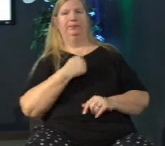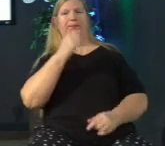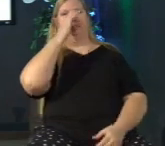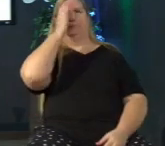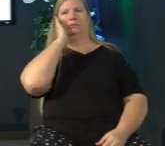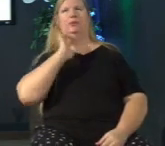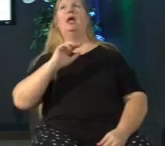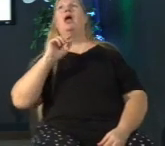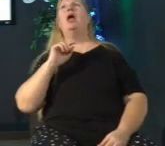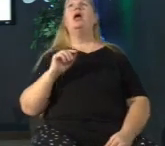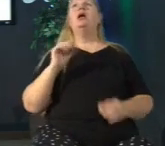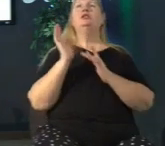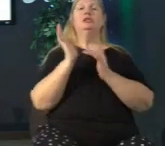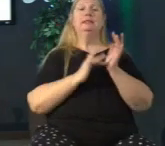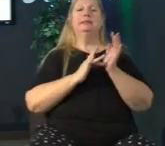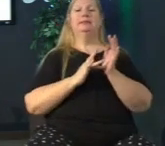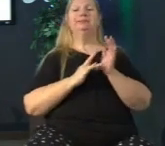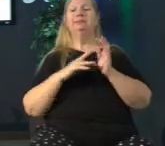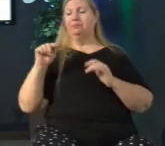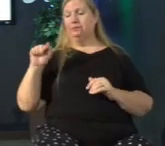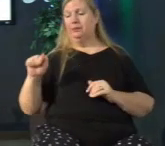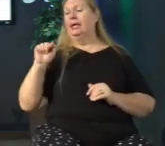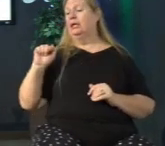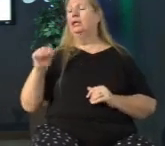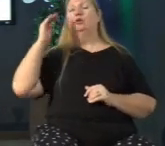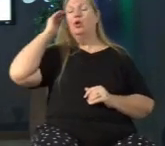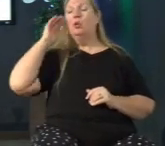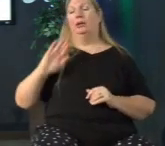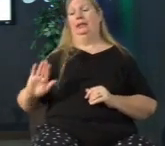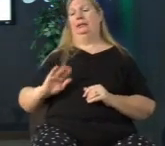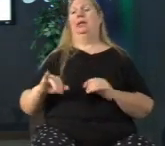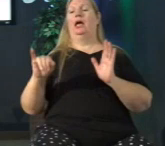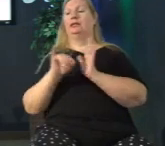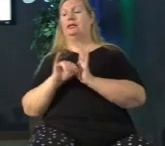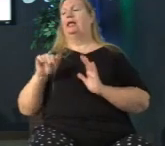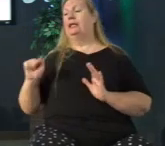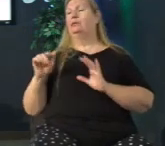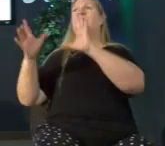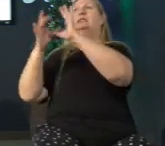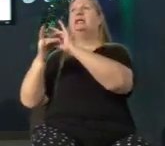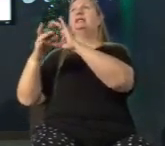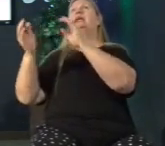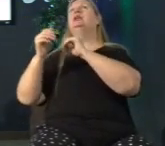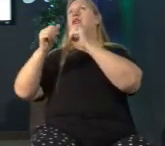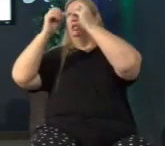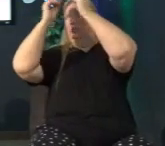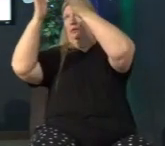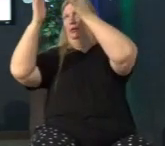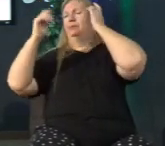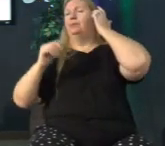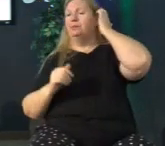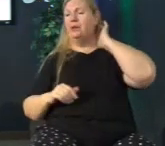he knew who he was he knew that he belonged to the father and in spite of the suffering that he would have to go through